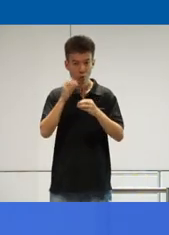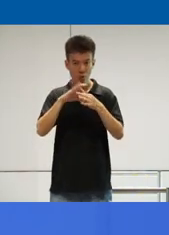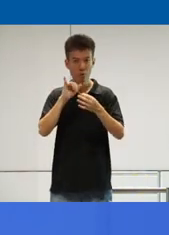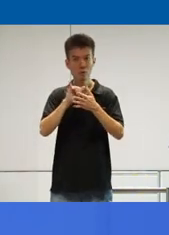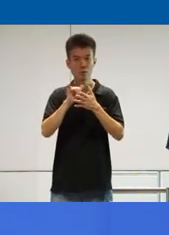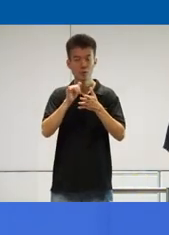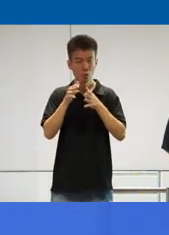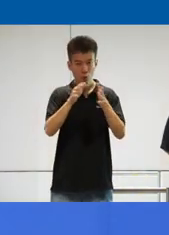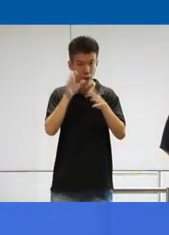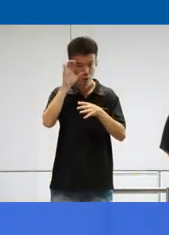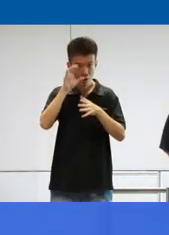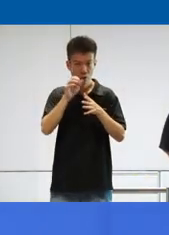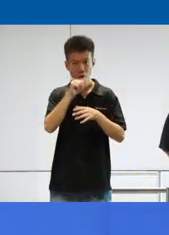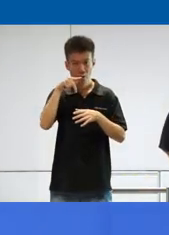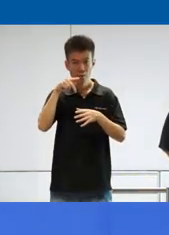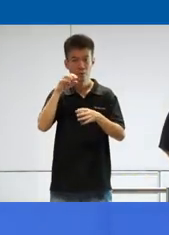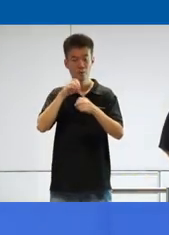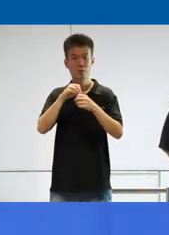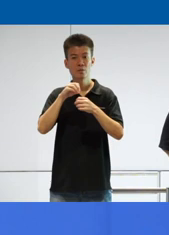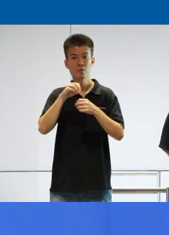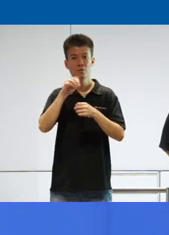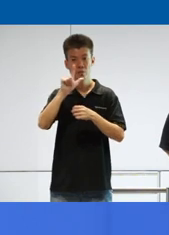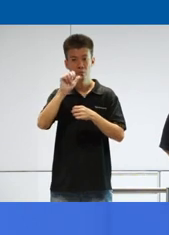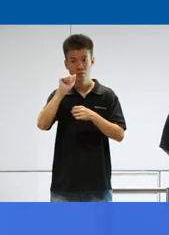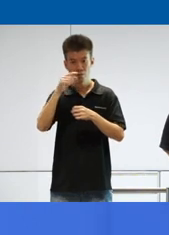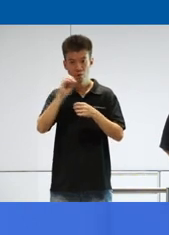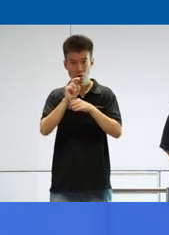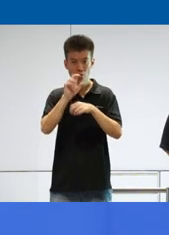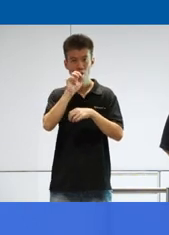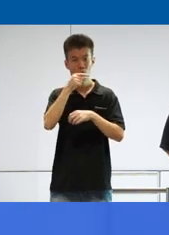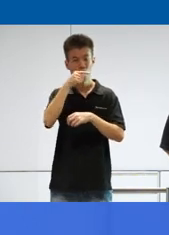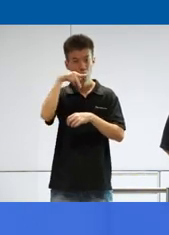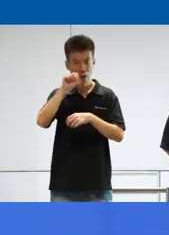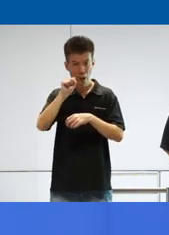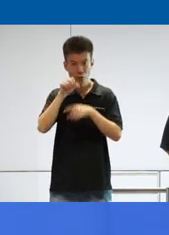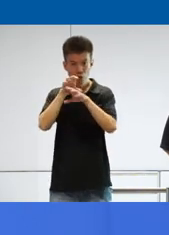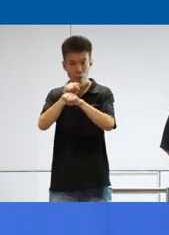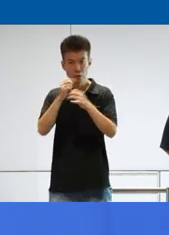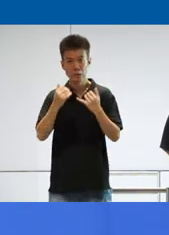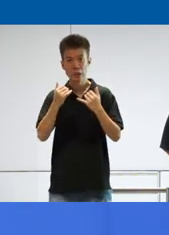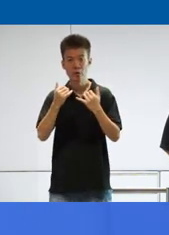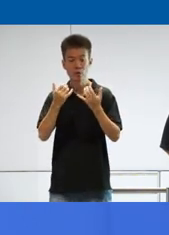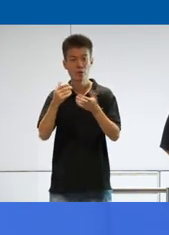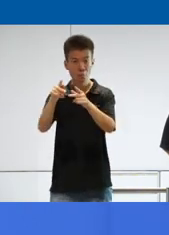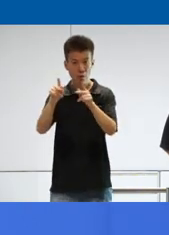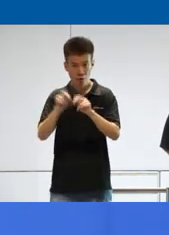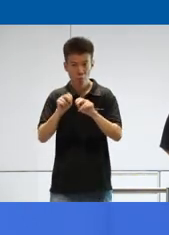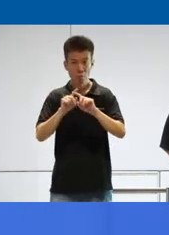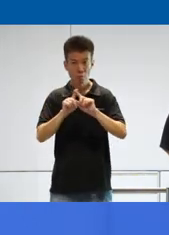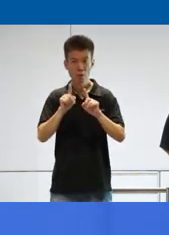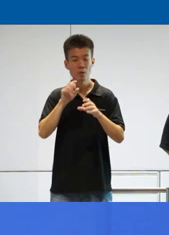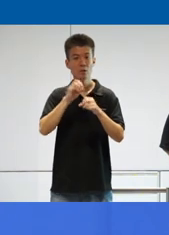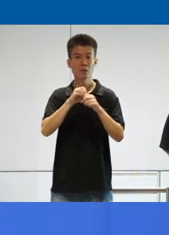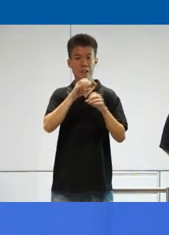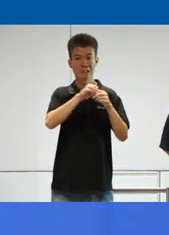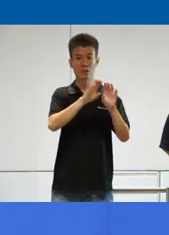wayfinding apps in the outdoor environment, they all use the GPS to capture the current position. However, in the